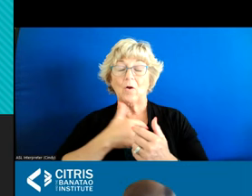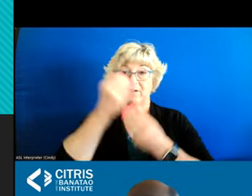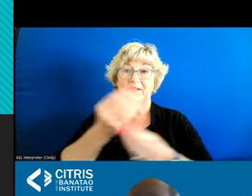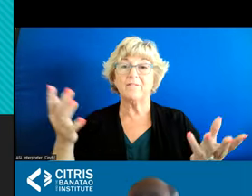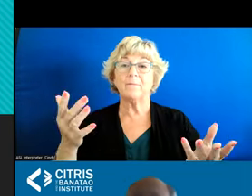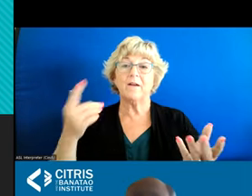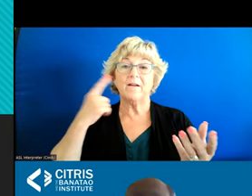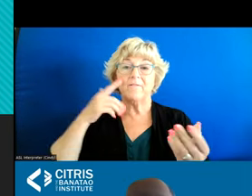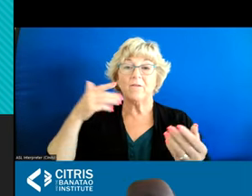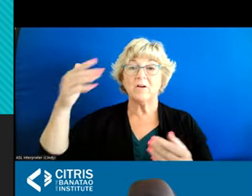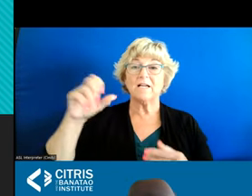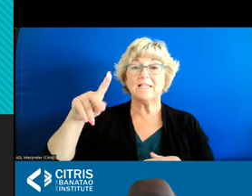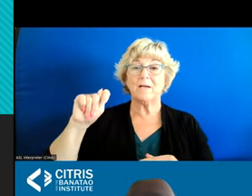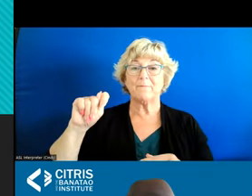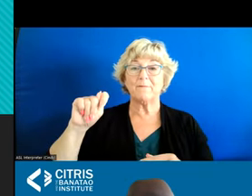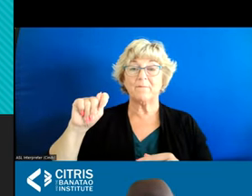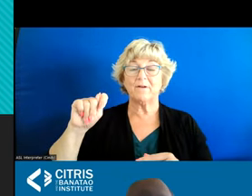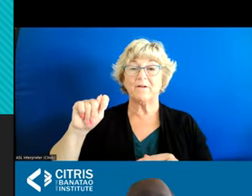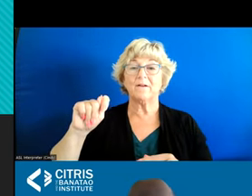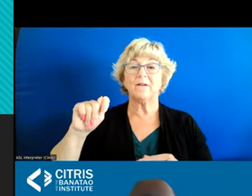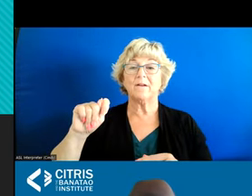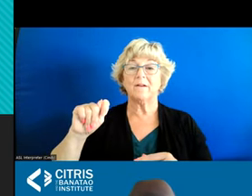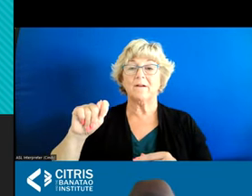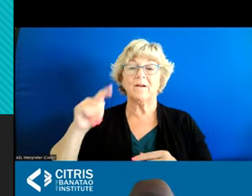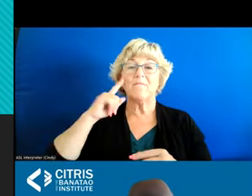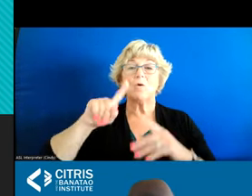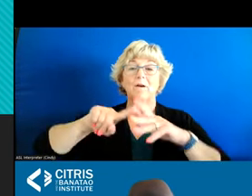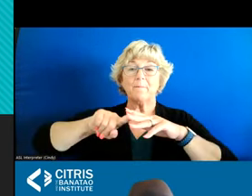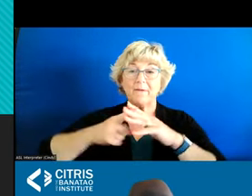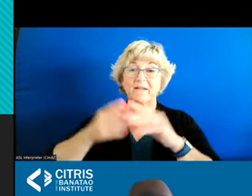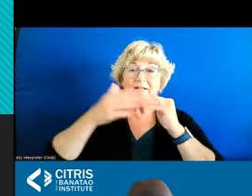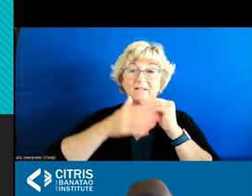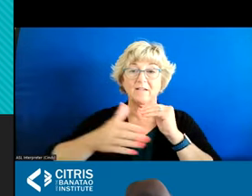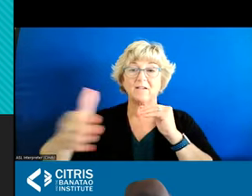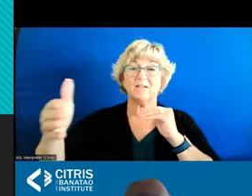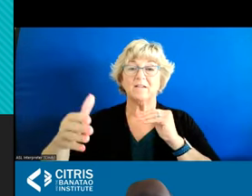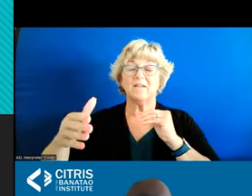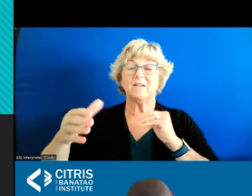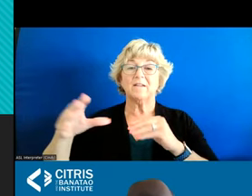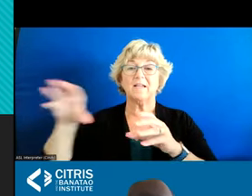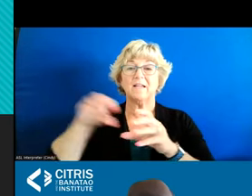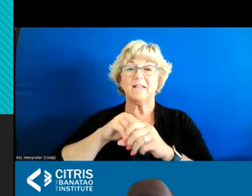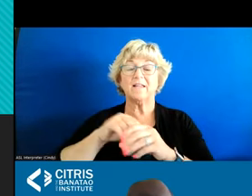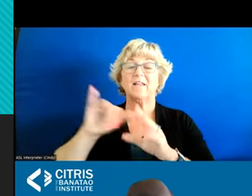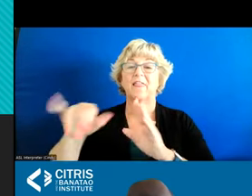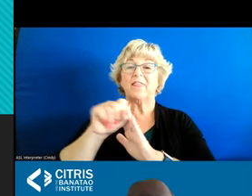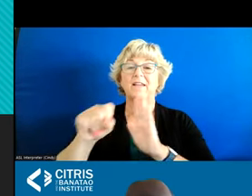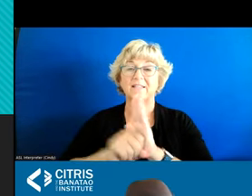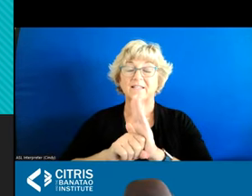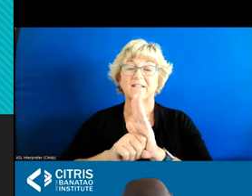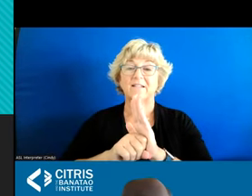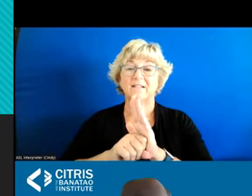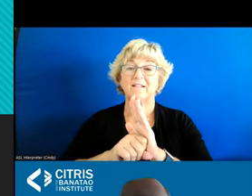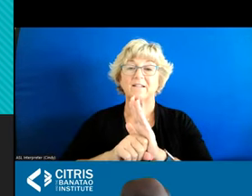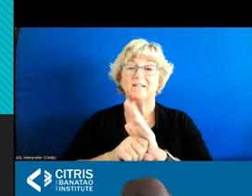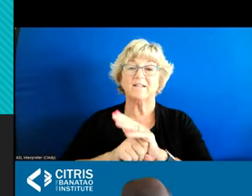as a starting point not an end point by any means but our starting point to engage the rest of the state our master plan on aging uh